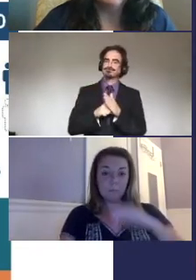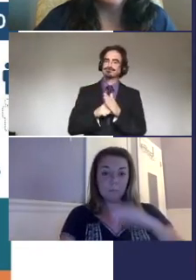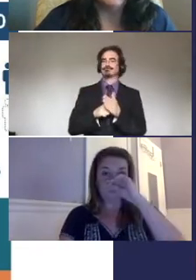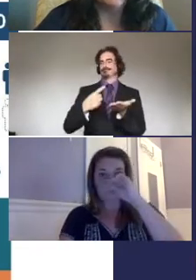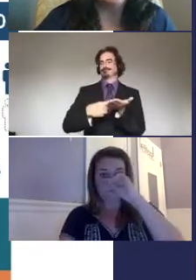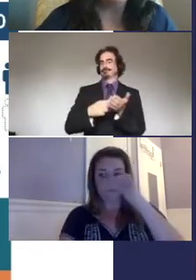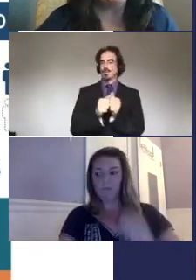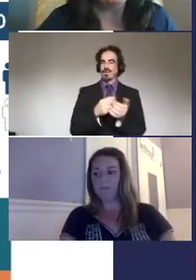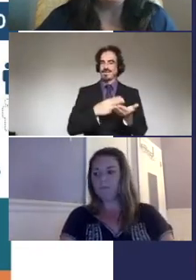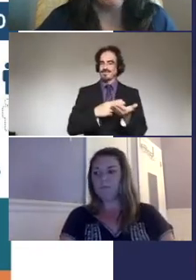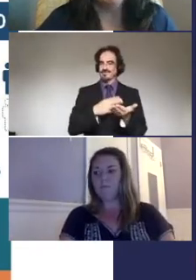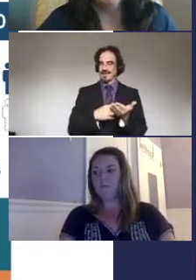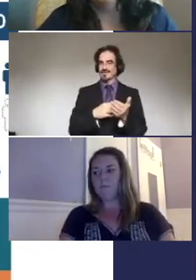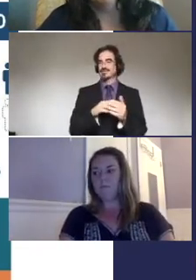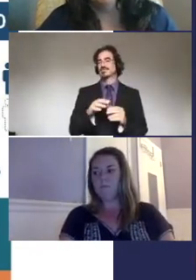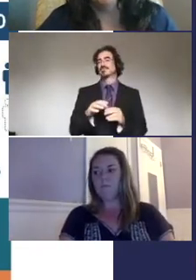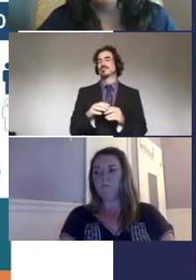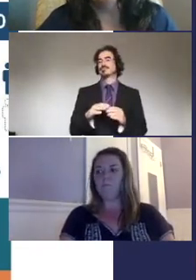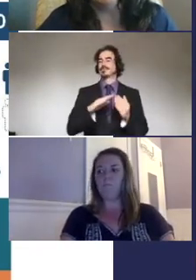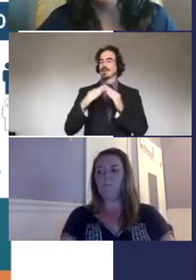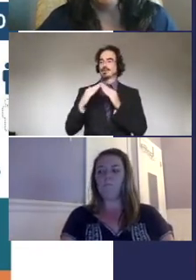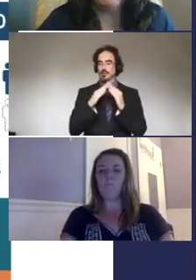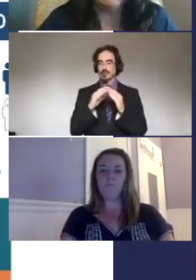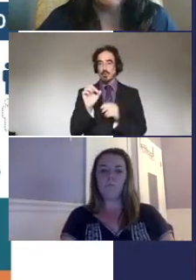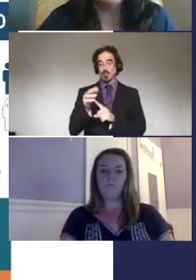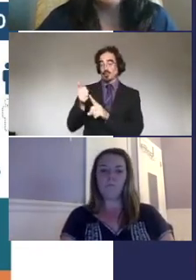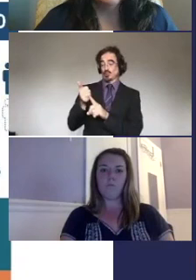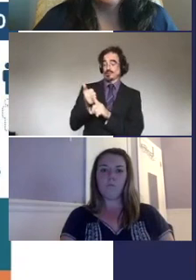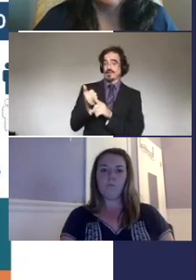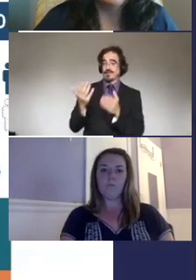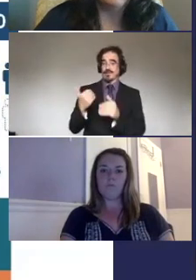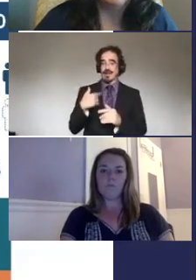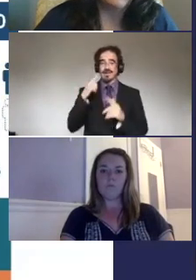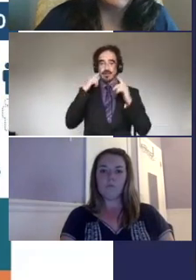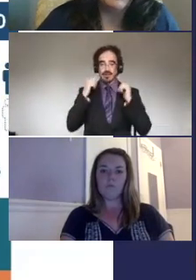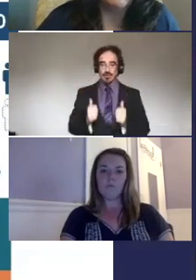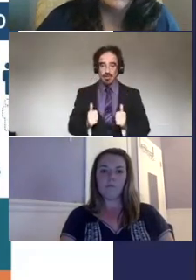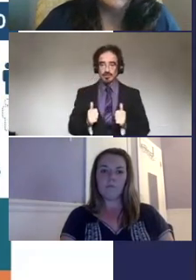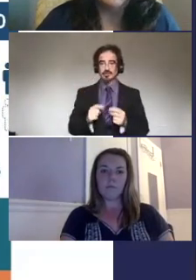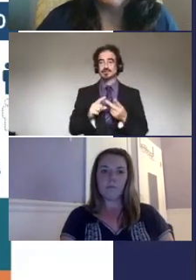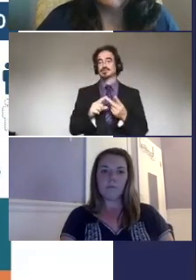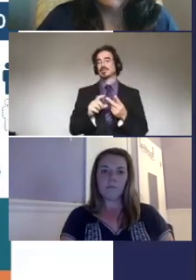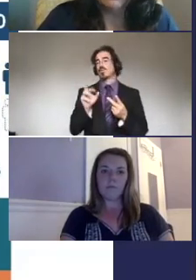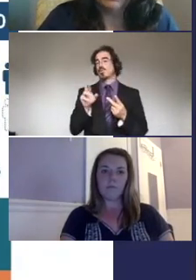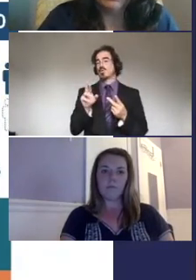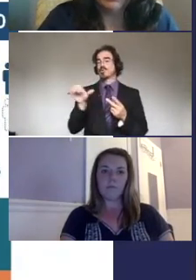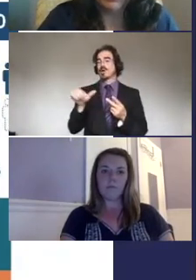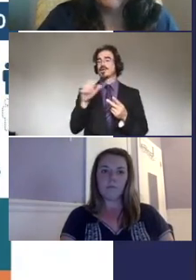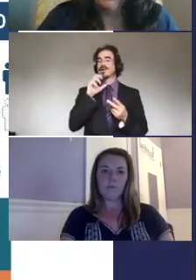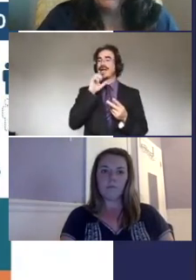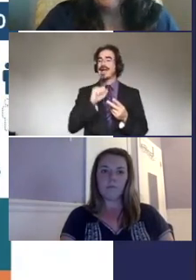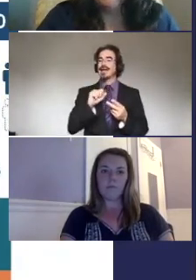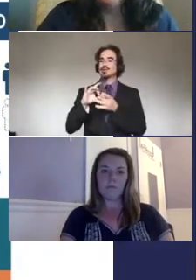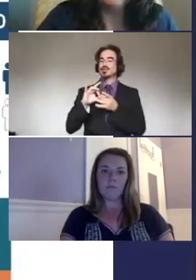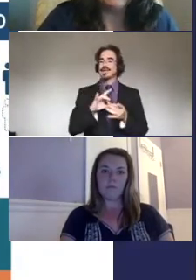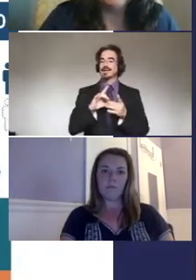community like co-workers or yourself if you might have hearing loss or sometimes there's age-related hearing loss that will occur.